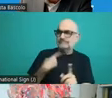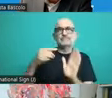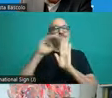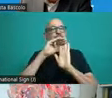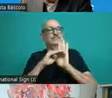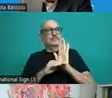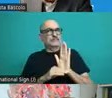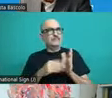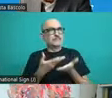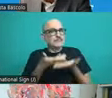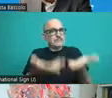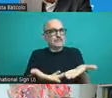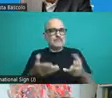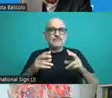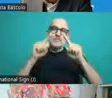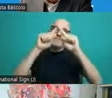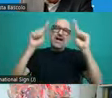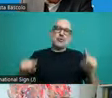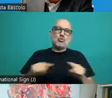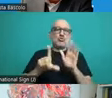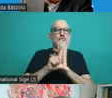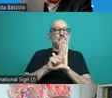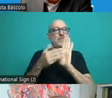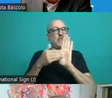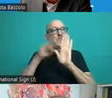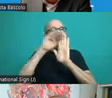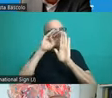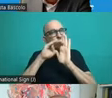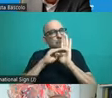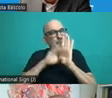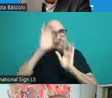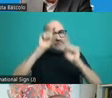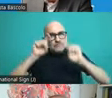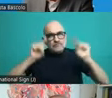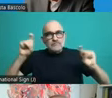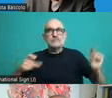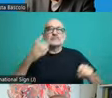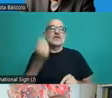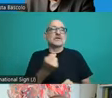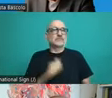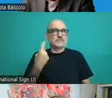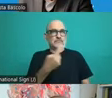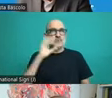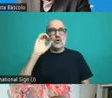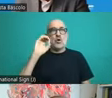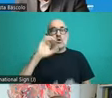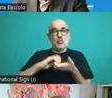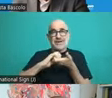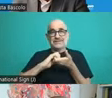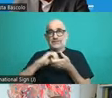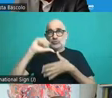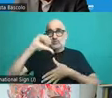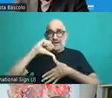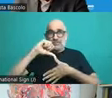that provide the analytical framework for the technical cooperation work that we are performed